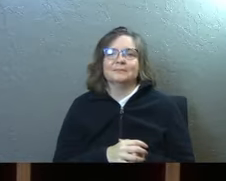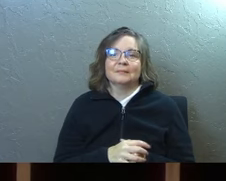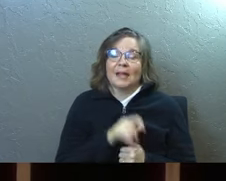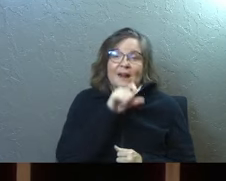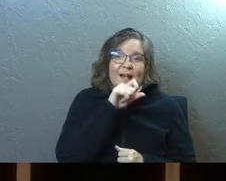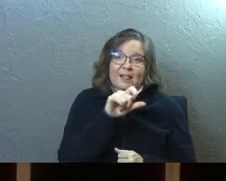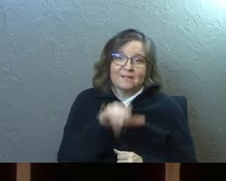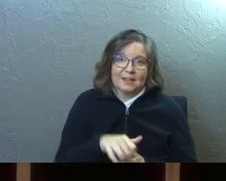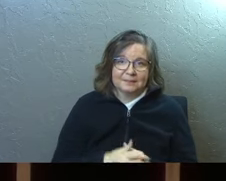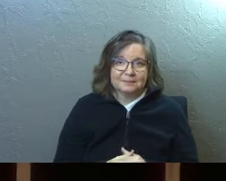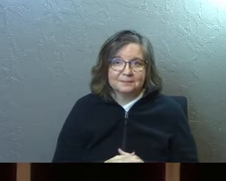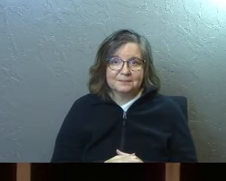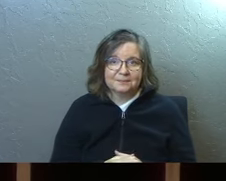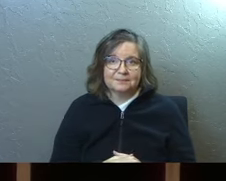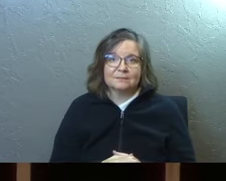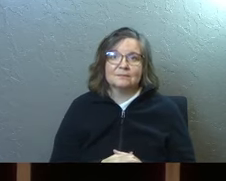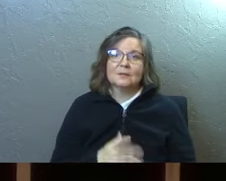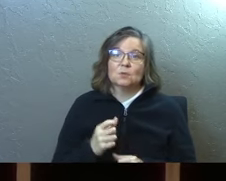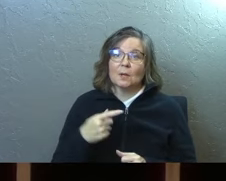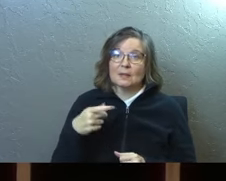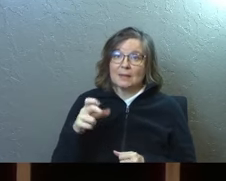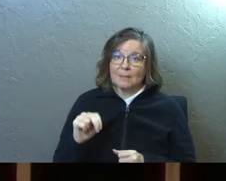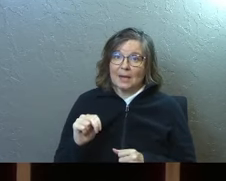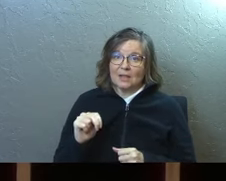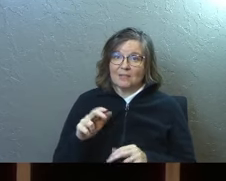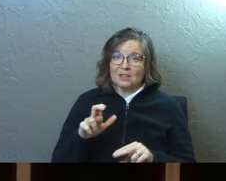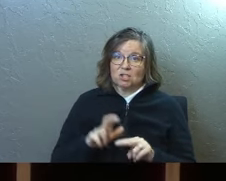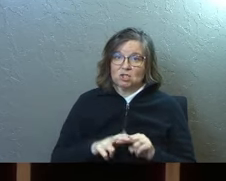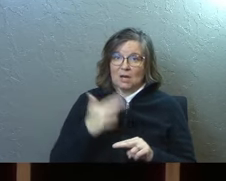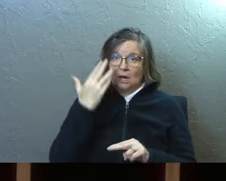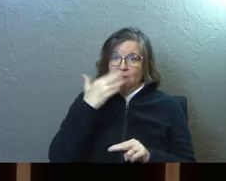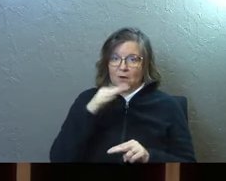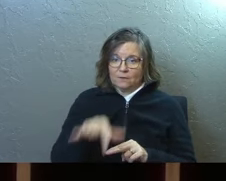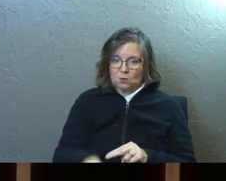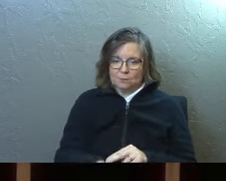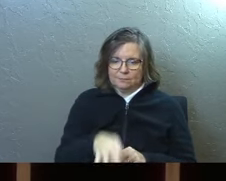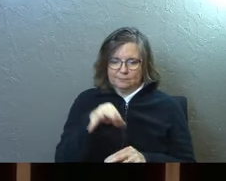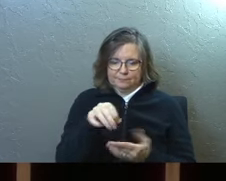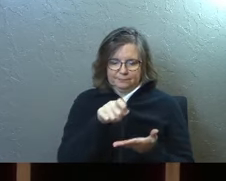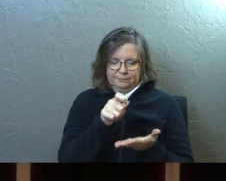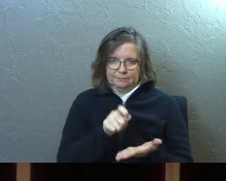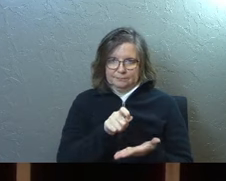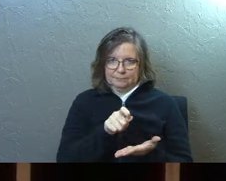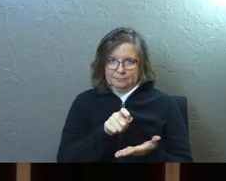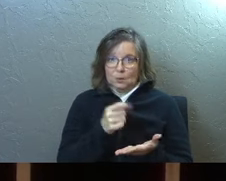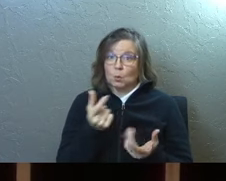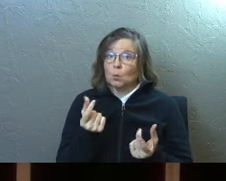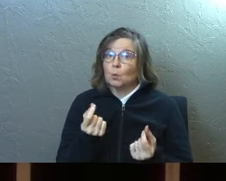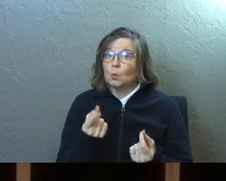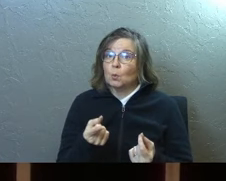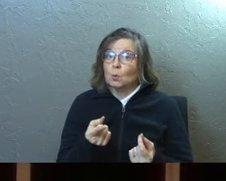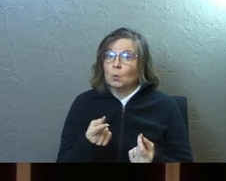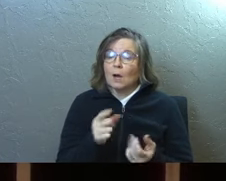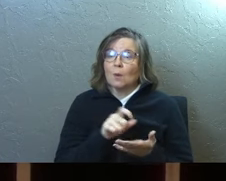And I love that. So take the pen that's in the chair in front of you. And what I want you to do is I want you to write the